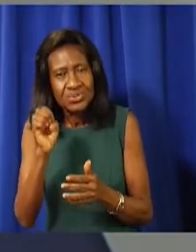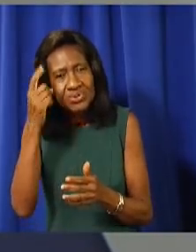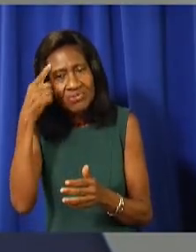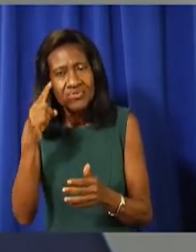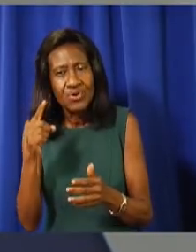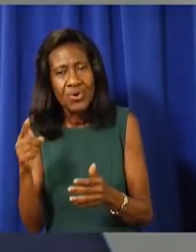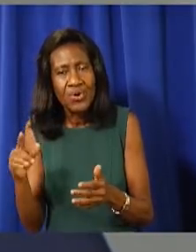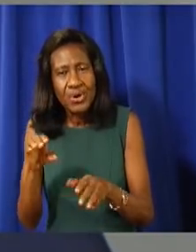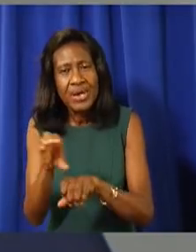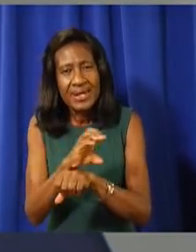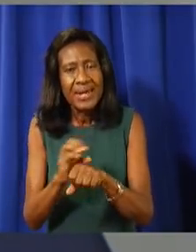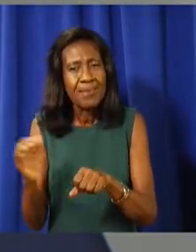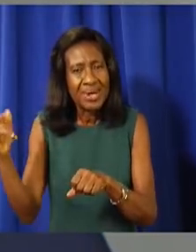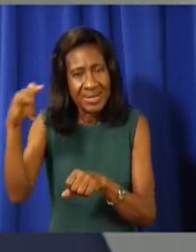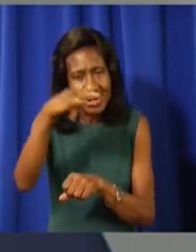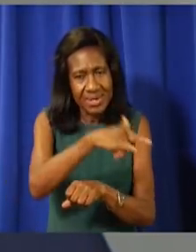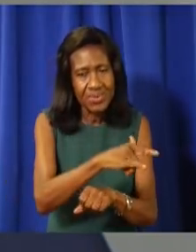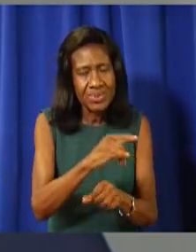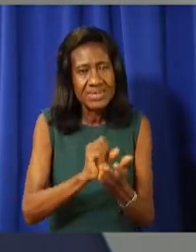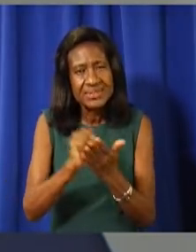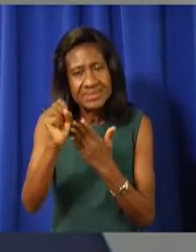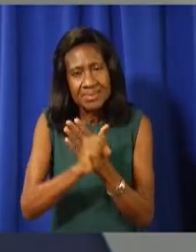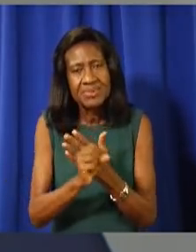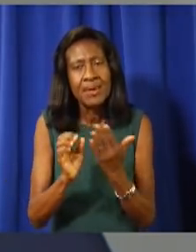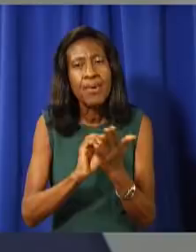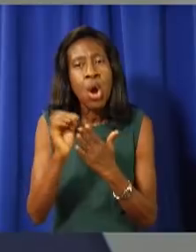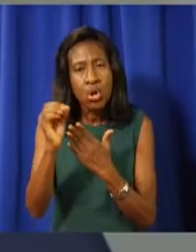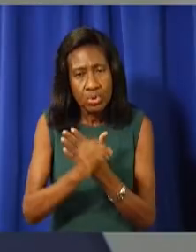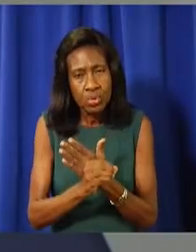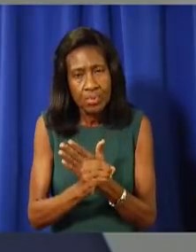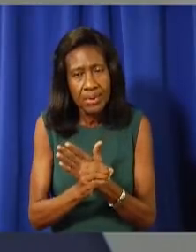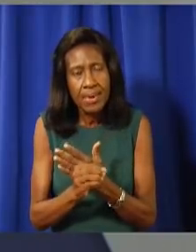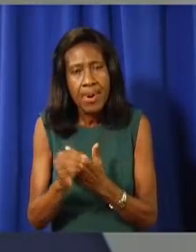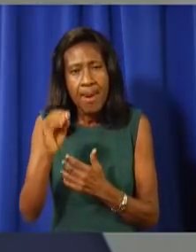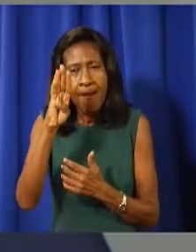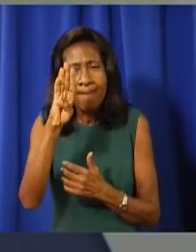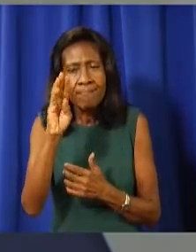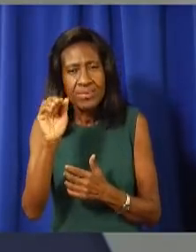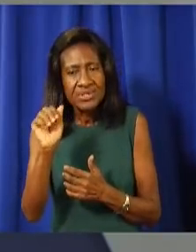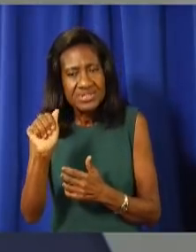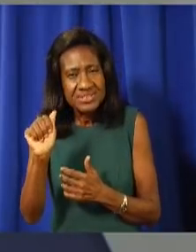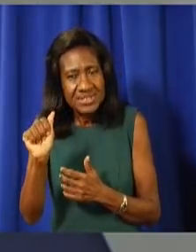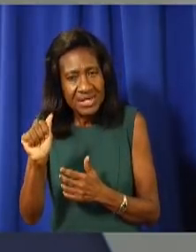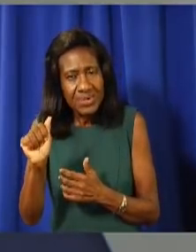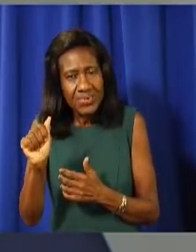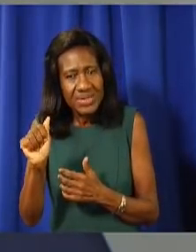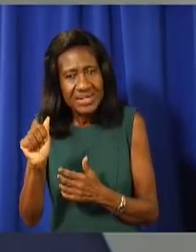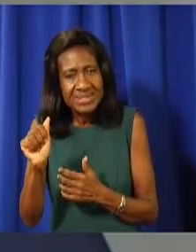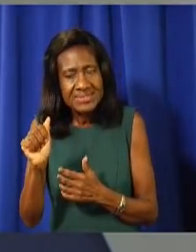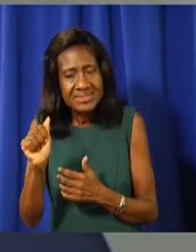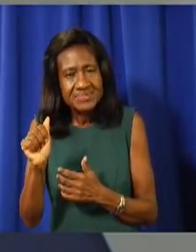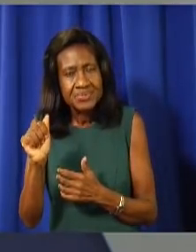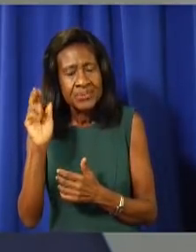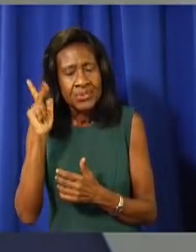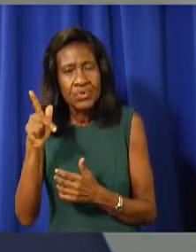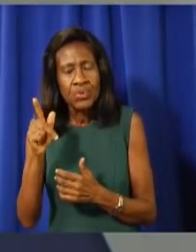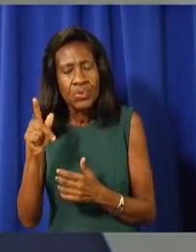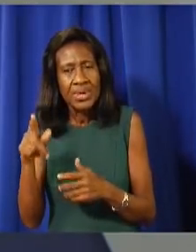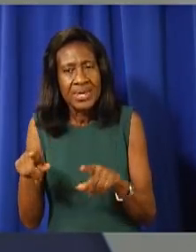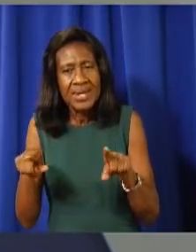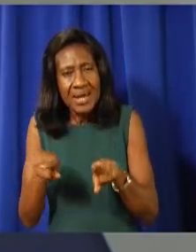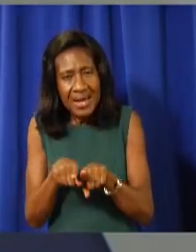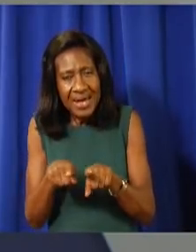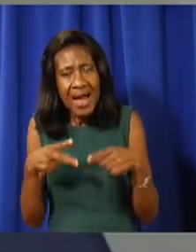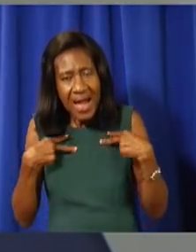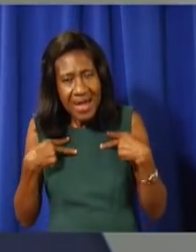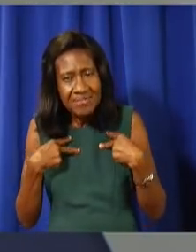and October. British Airways have also confirmed that they will resume their weekly scheduled service from Grand Cayman to the